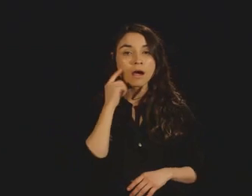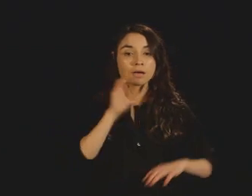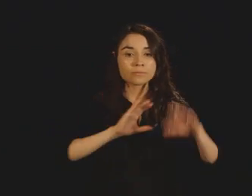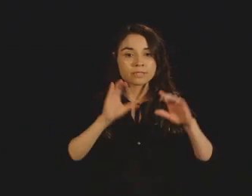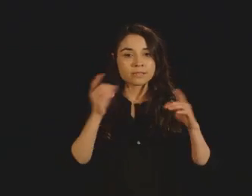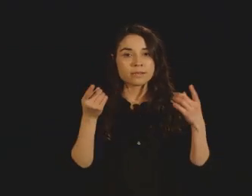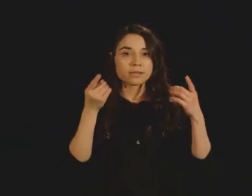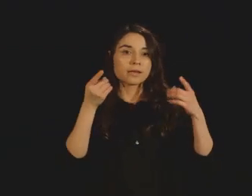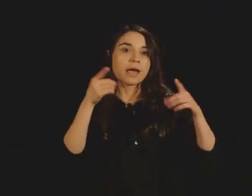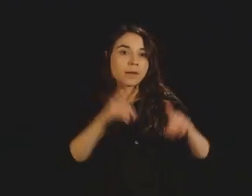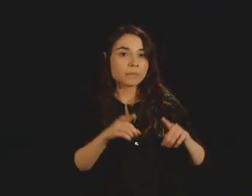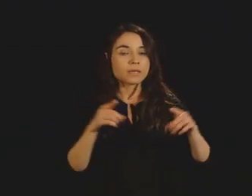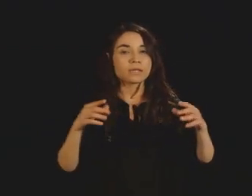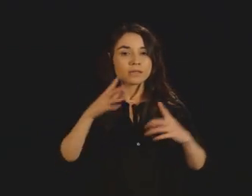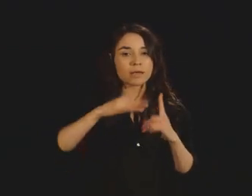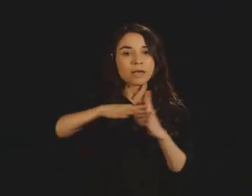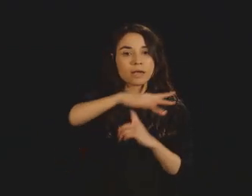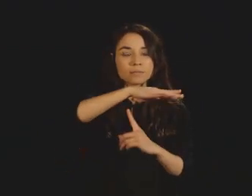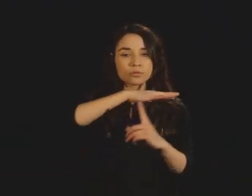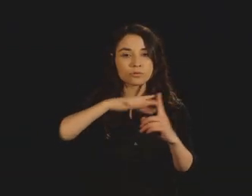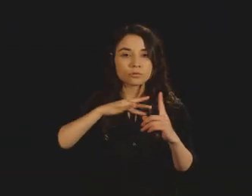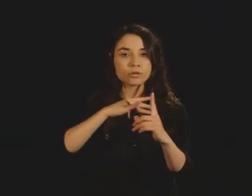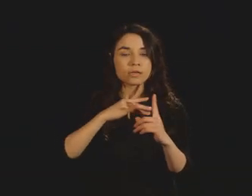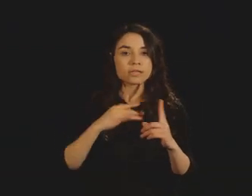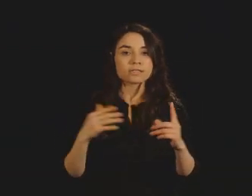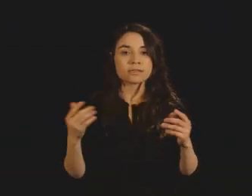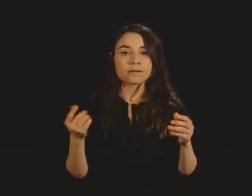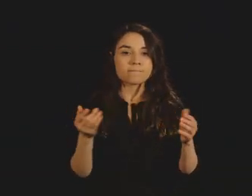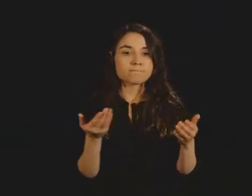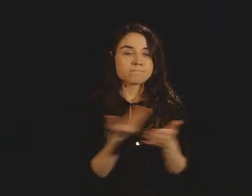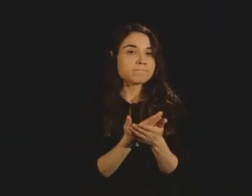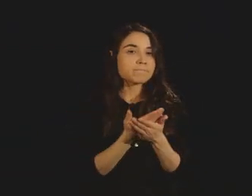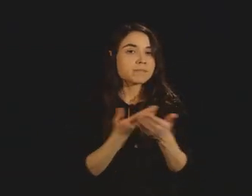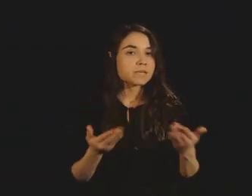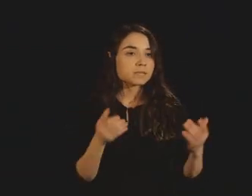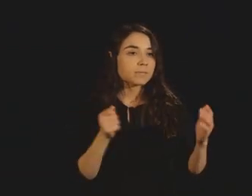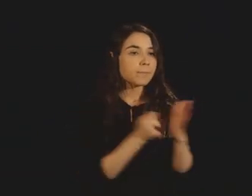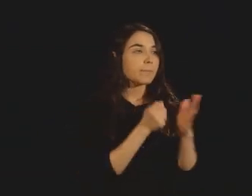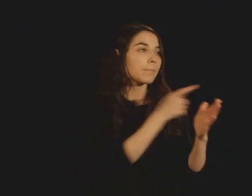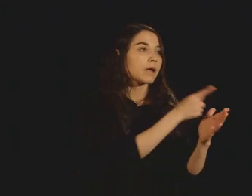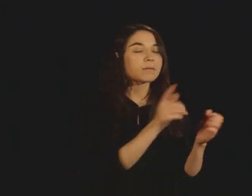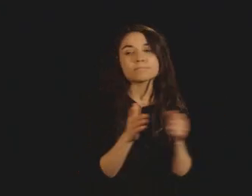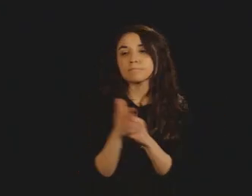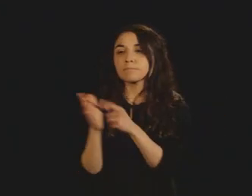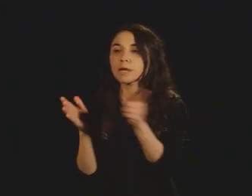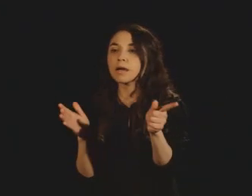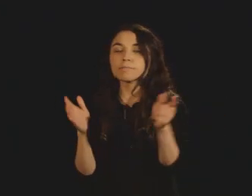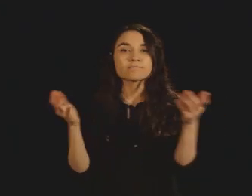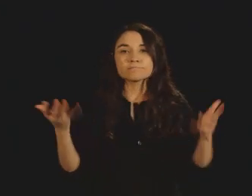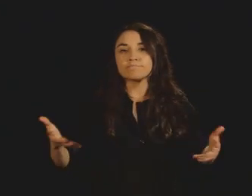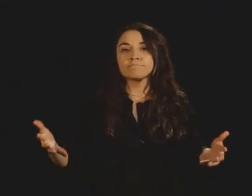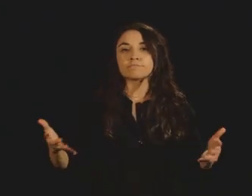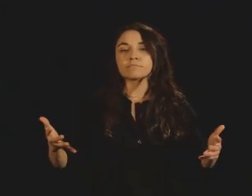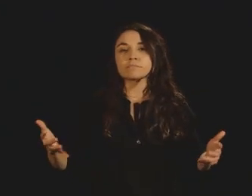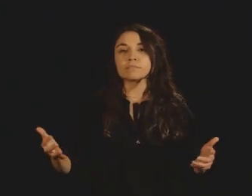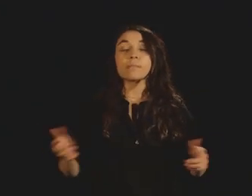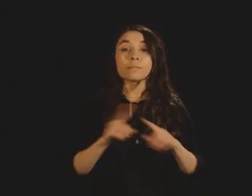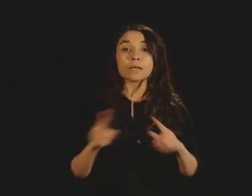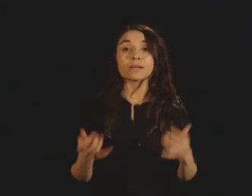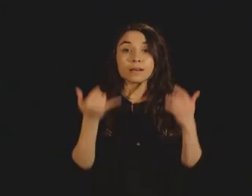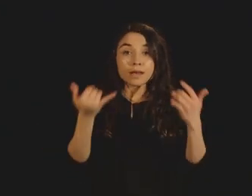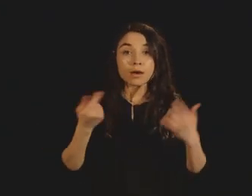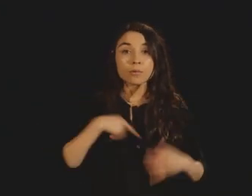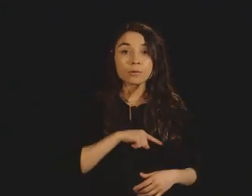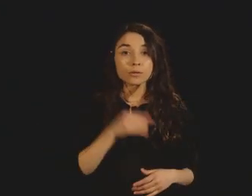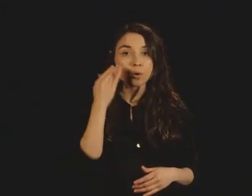the atmosphere is just stuff bouncing off each other. But now we know that inside that little water droplet up in the air, that aerosol